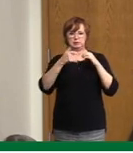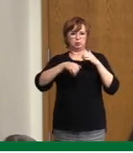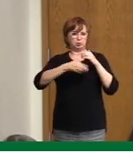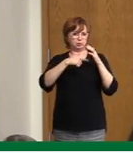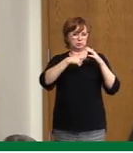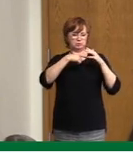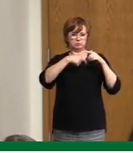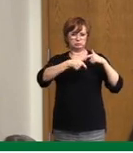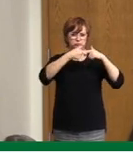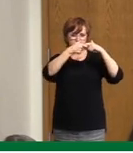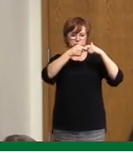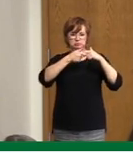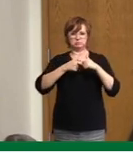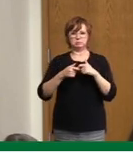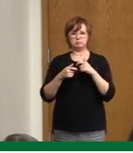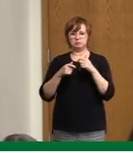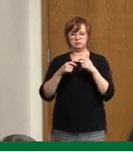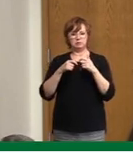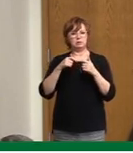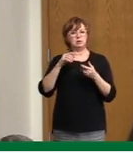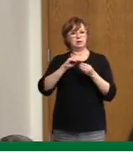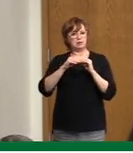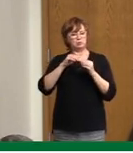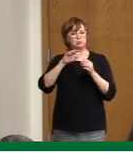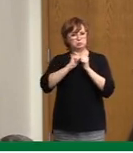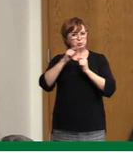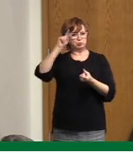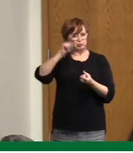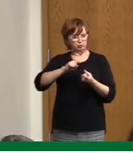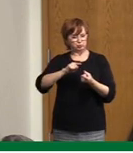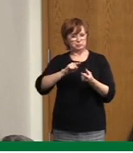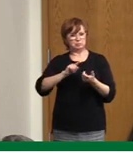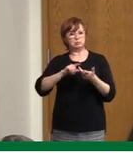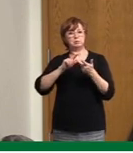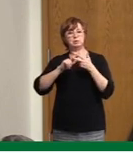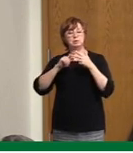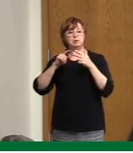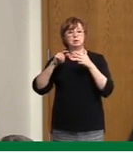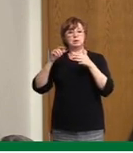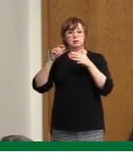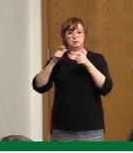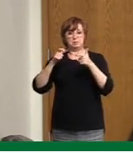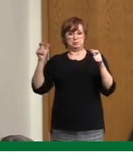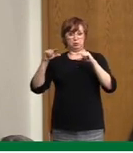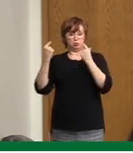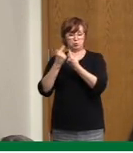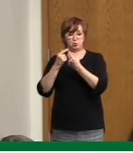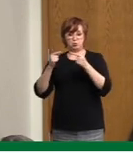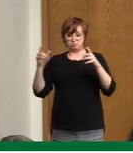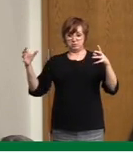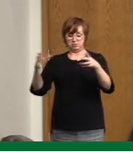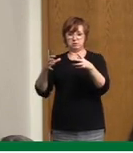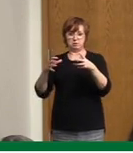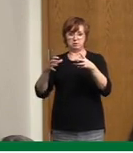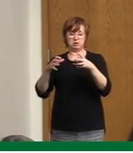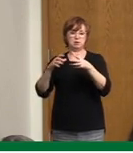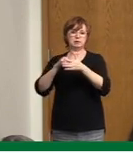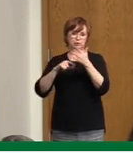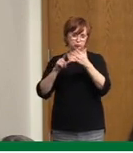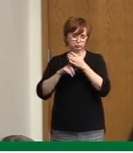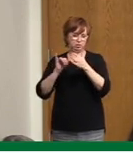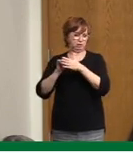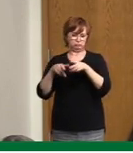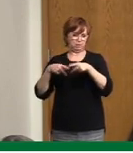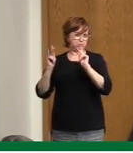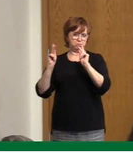were maybe 10, 20 contacts, so we're obviously not seeing the large gatherings which are no longer permitted. So that's good news, and this is definitely having